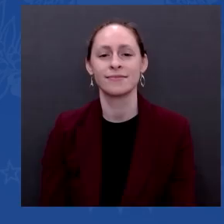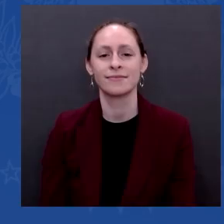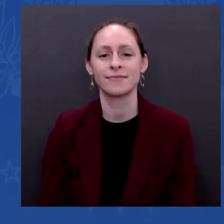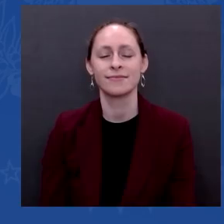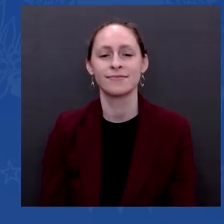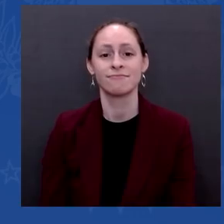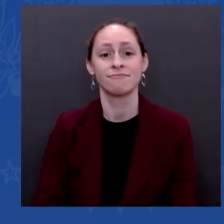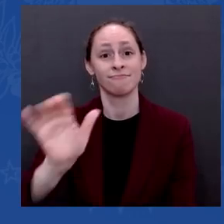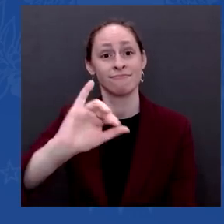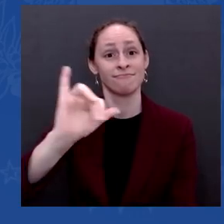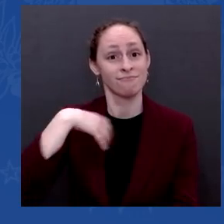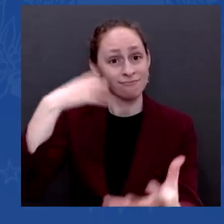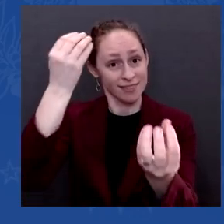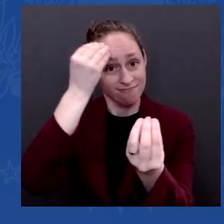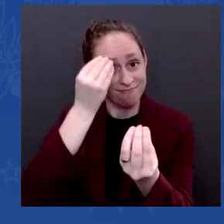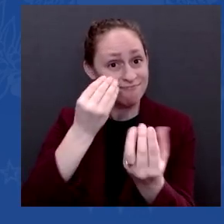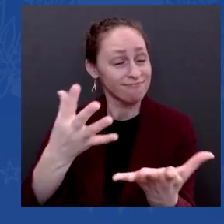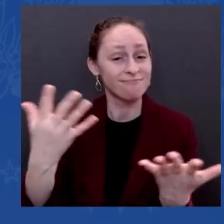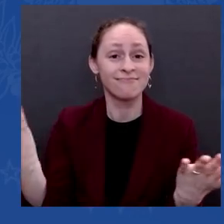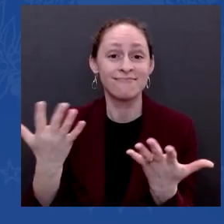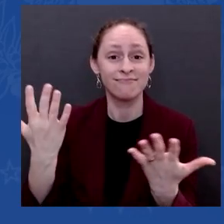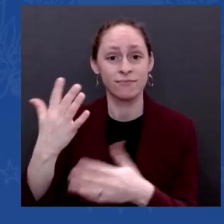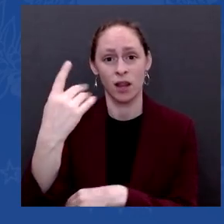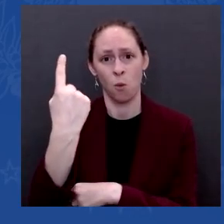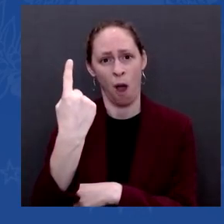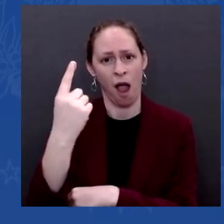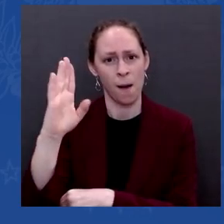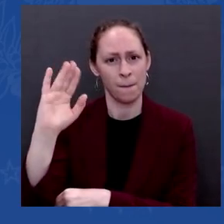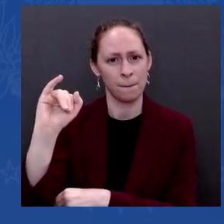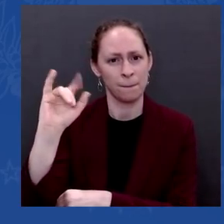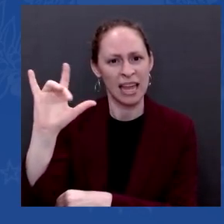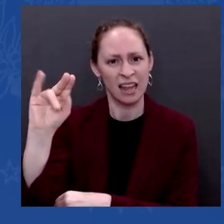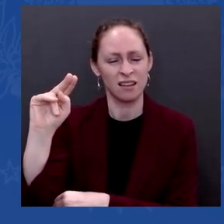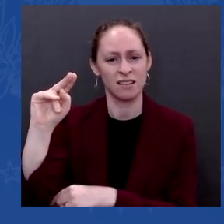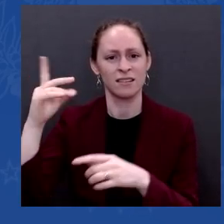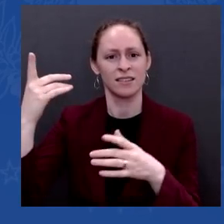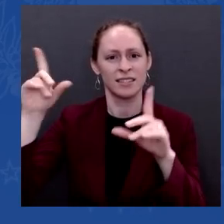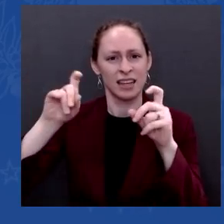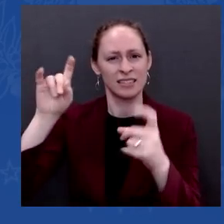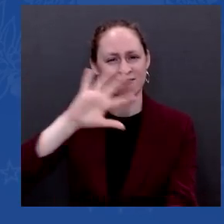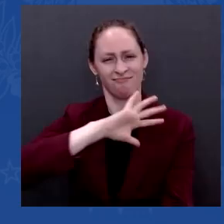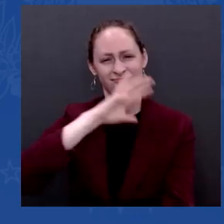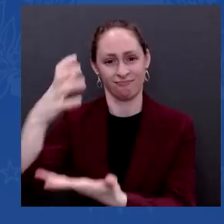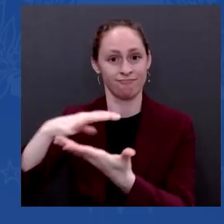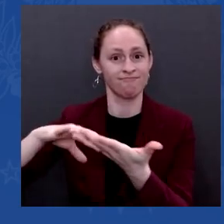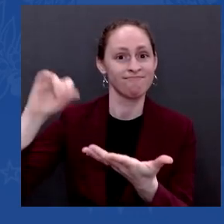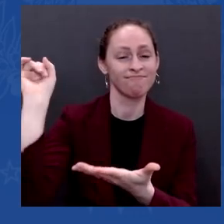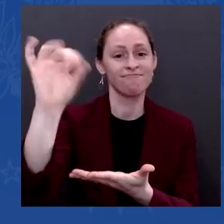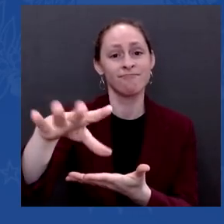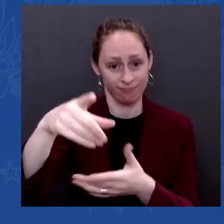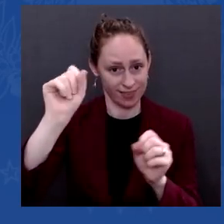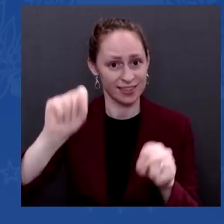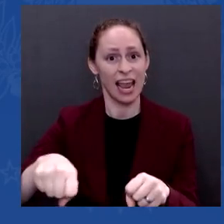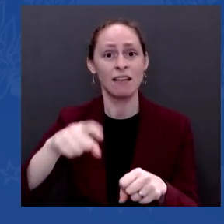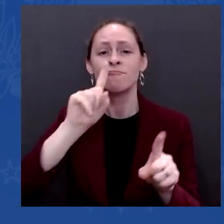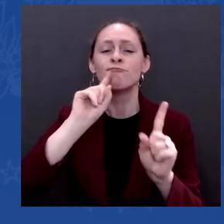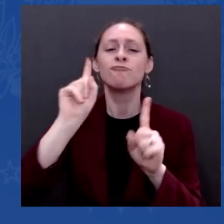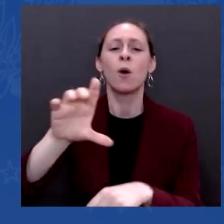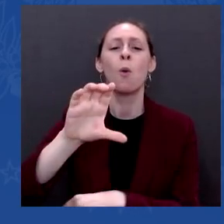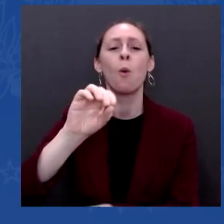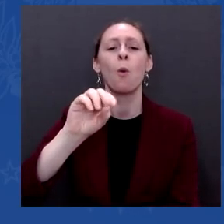to your home for free. Just visit covidtest.gov to know how to get that free